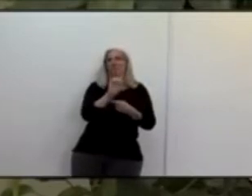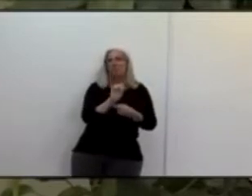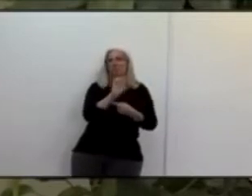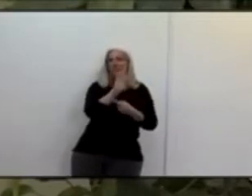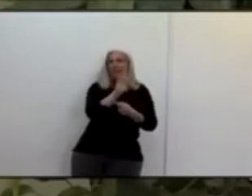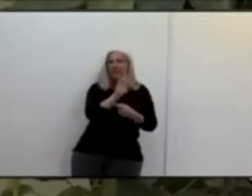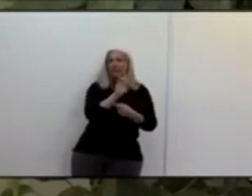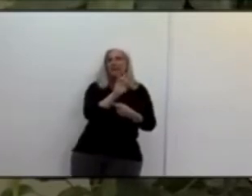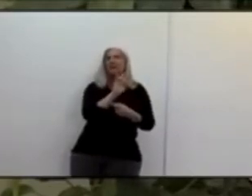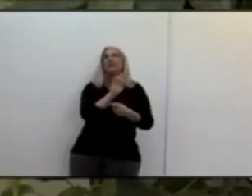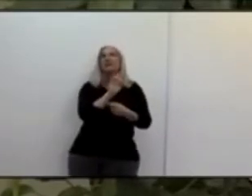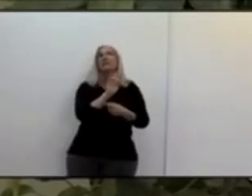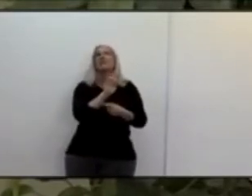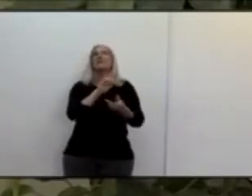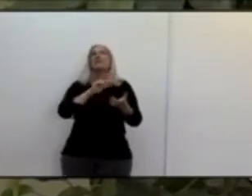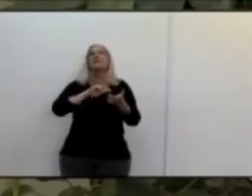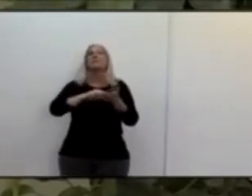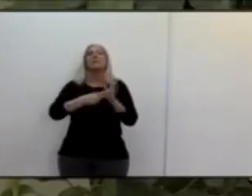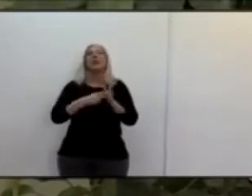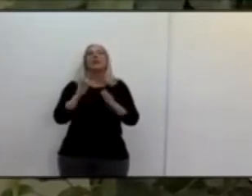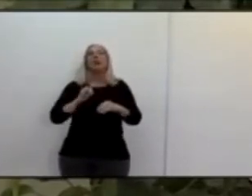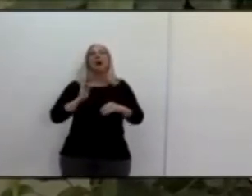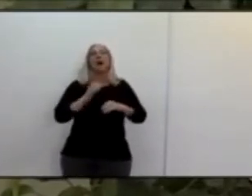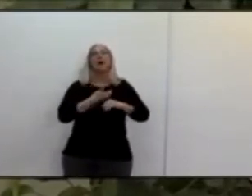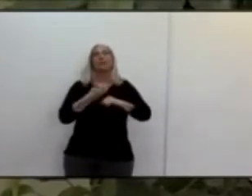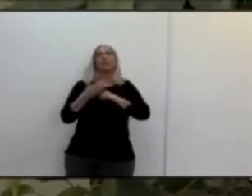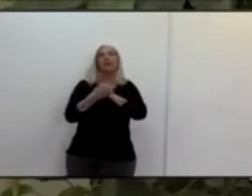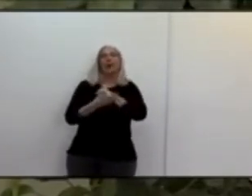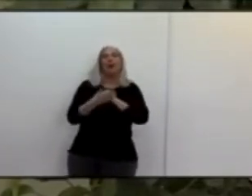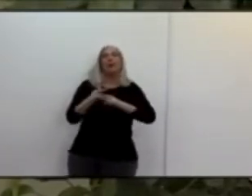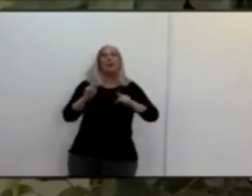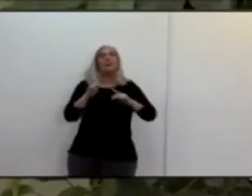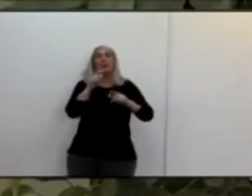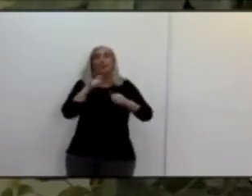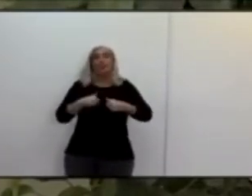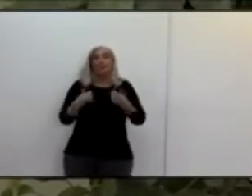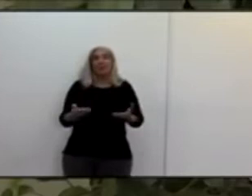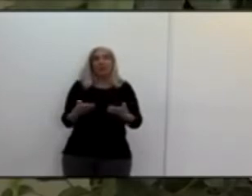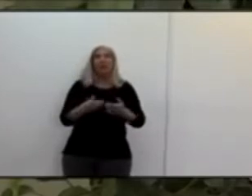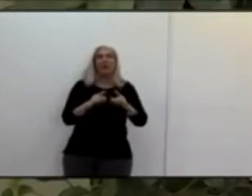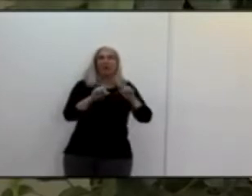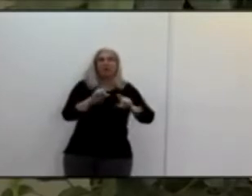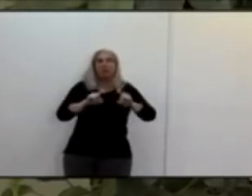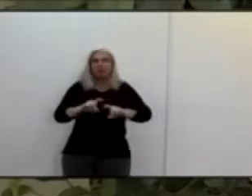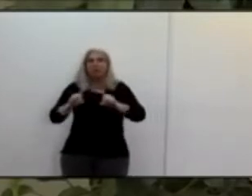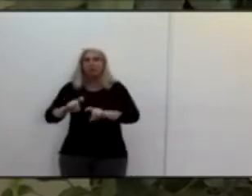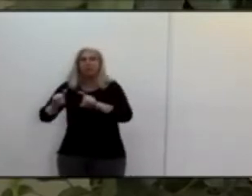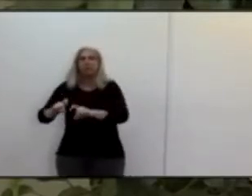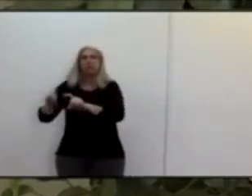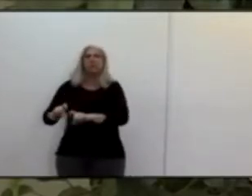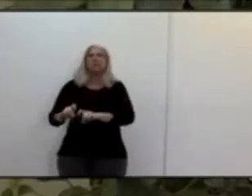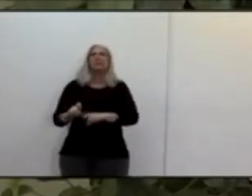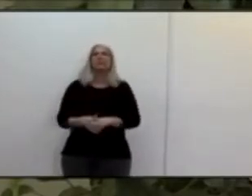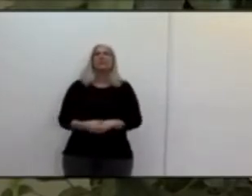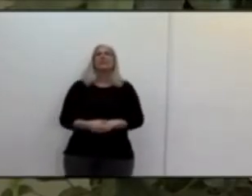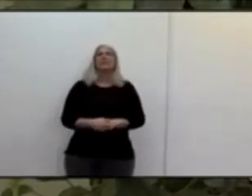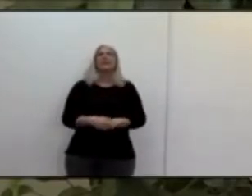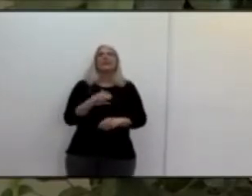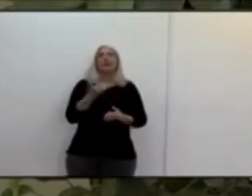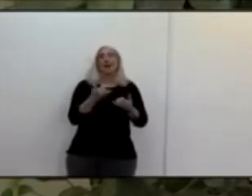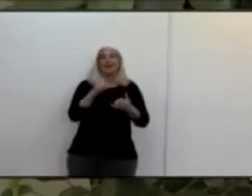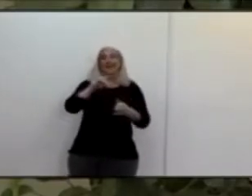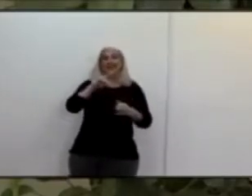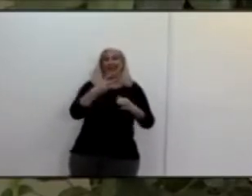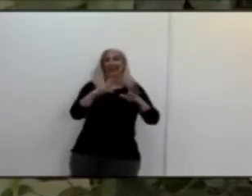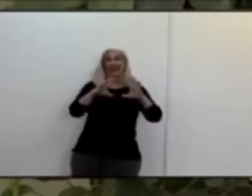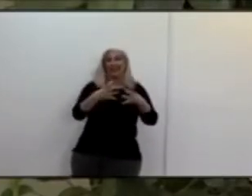have have gone through and undertaken on a regular basis. The second major metric is the positivity rate. The positivity rate in Santa Clara County right now is